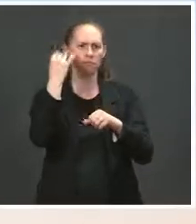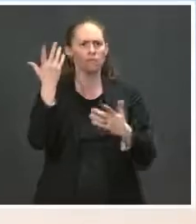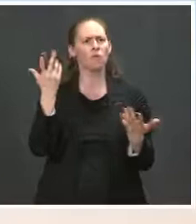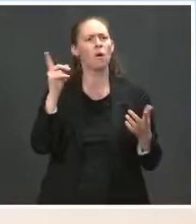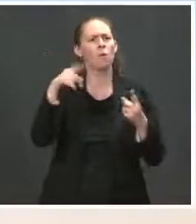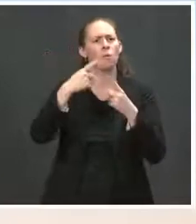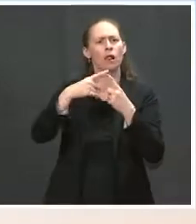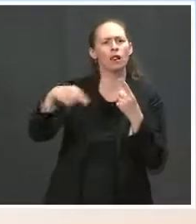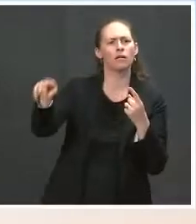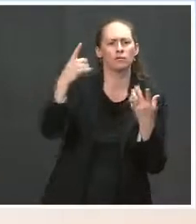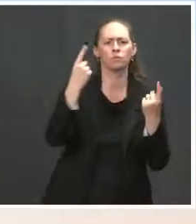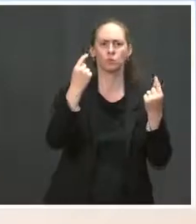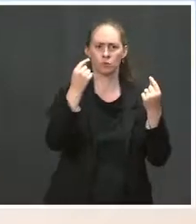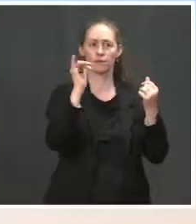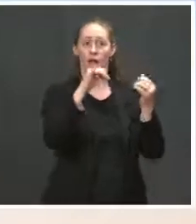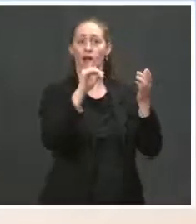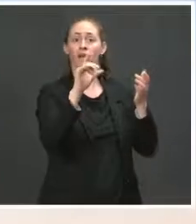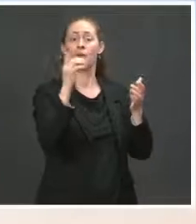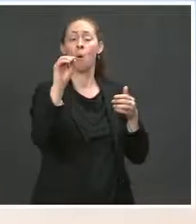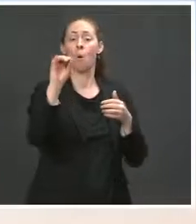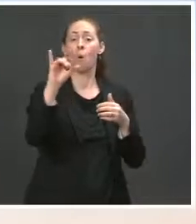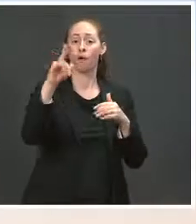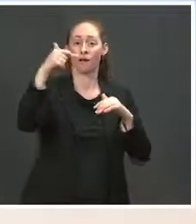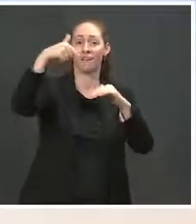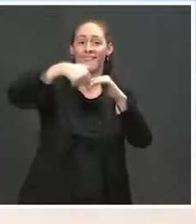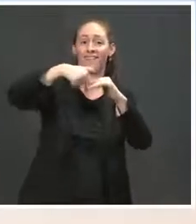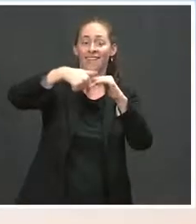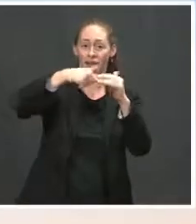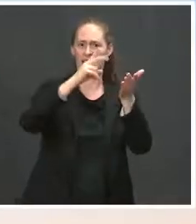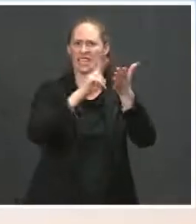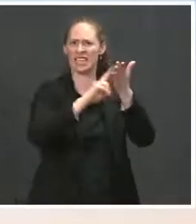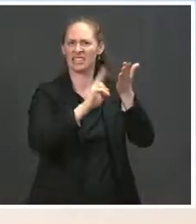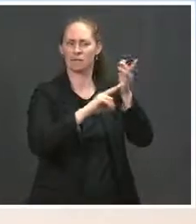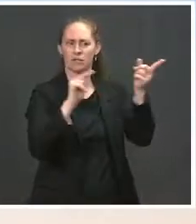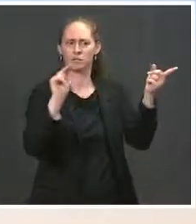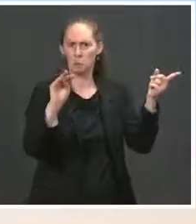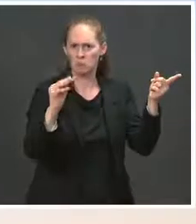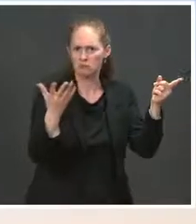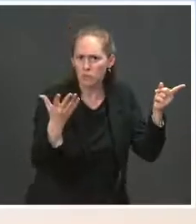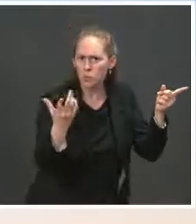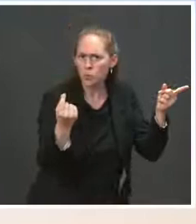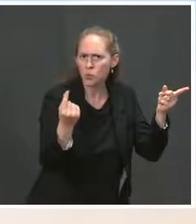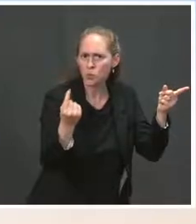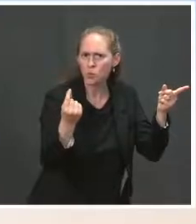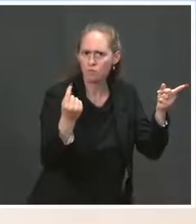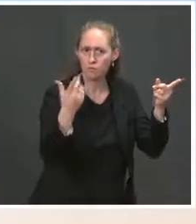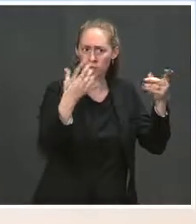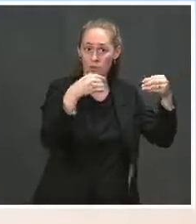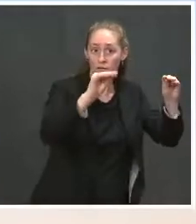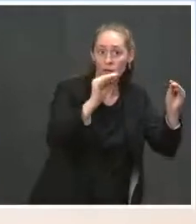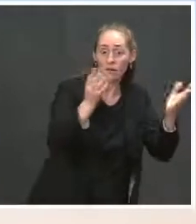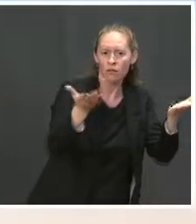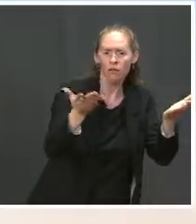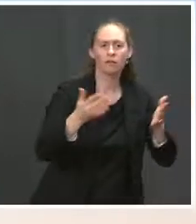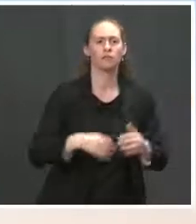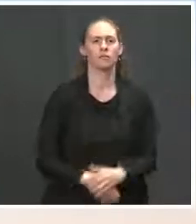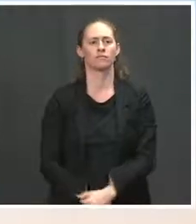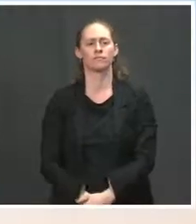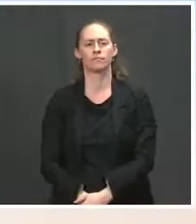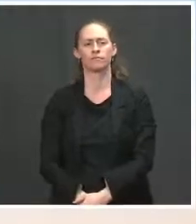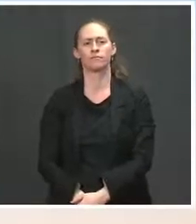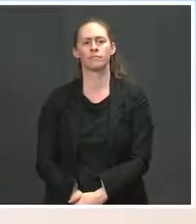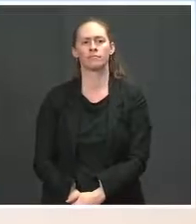the U.S. Gulf of Mexico? Ms. Once we are, uh, once we- so existing leases are already happening.